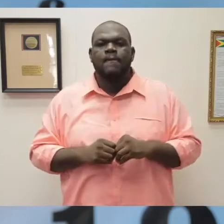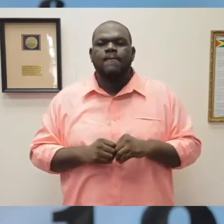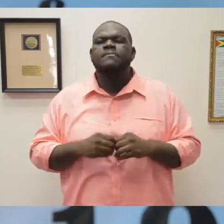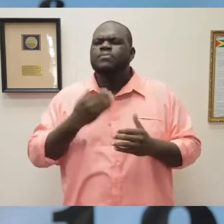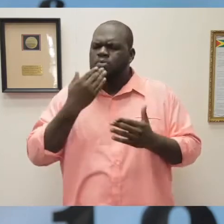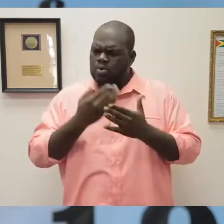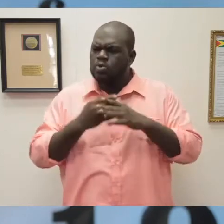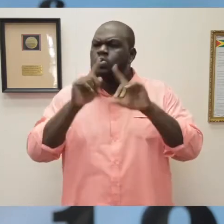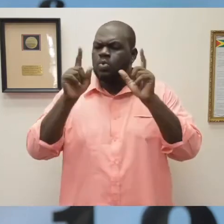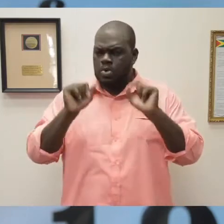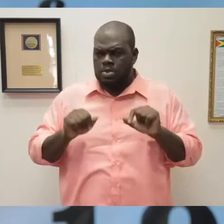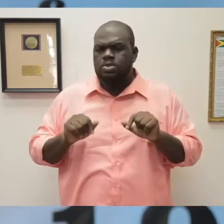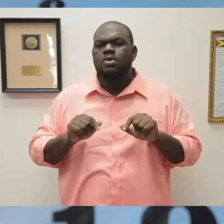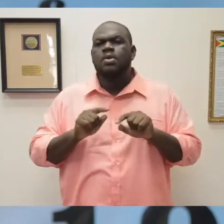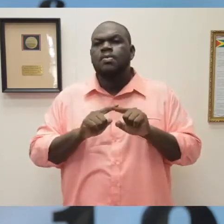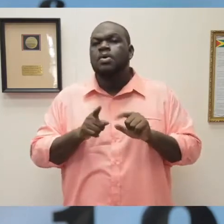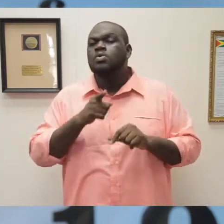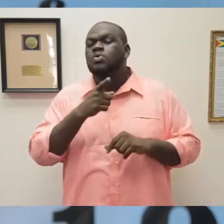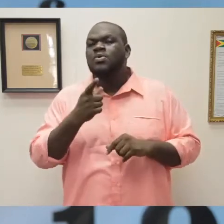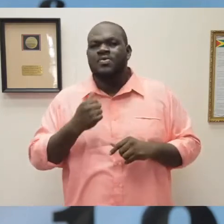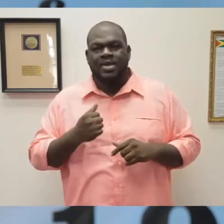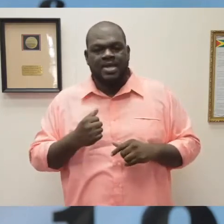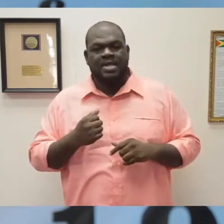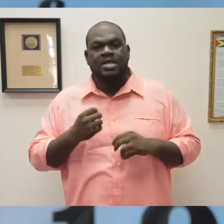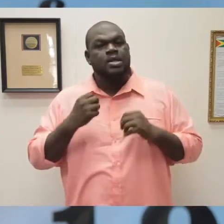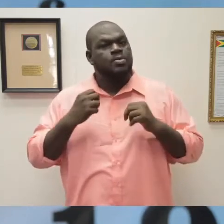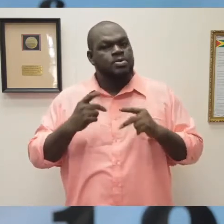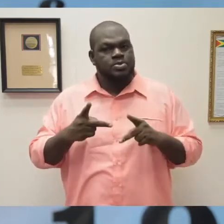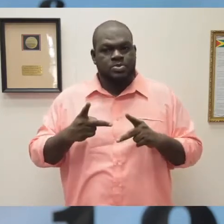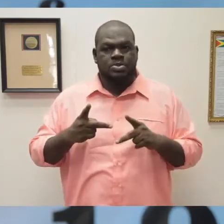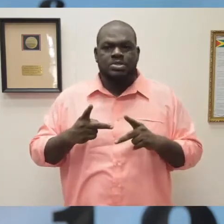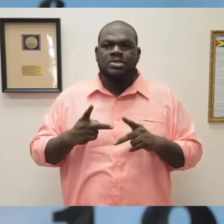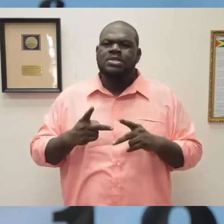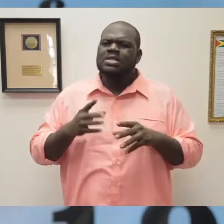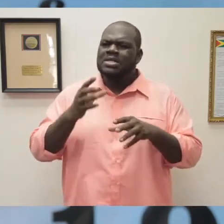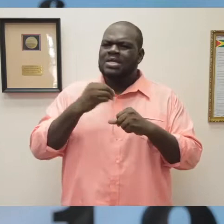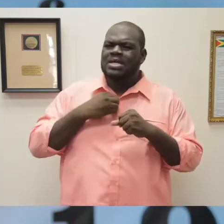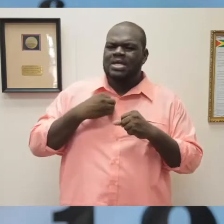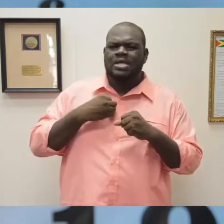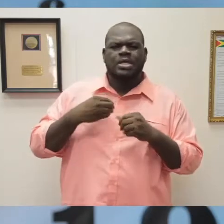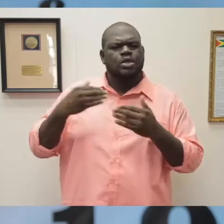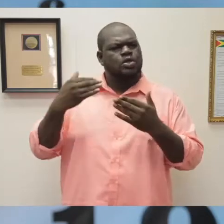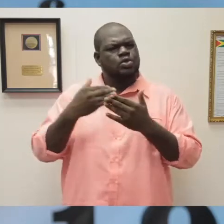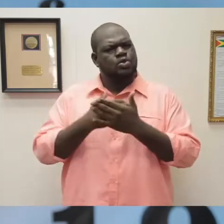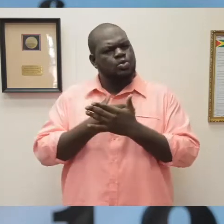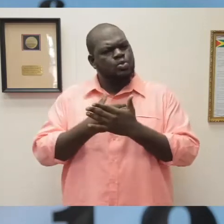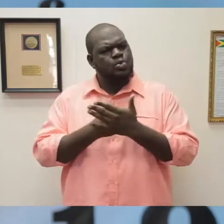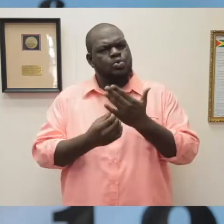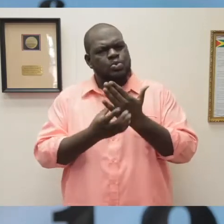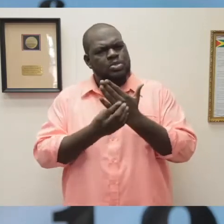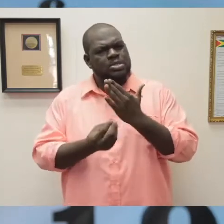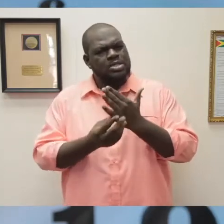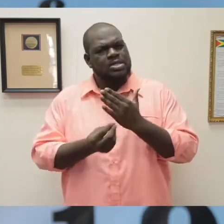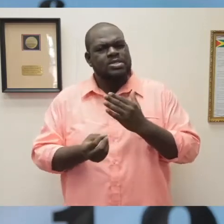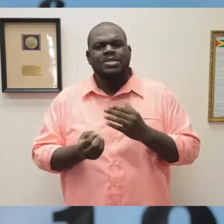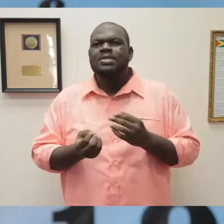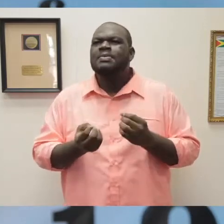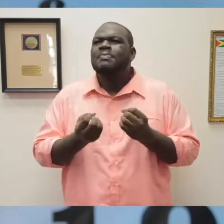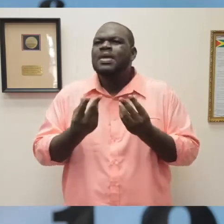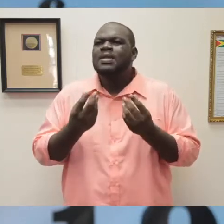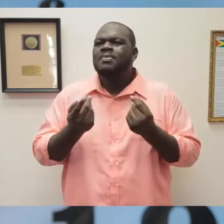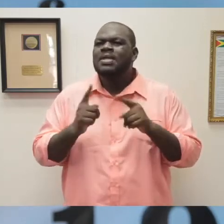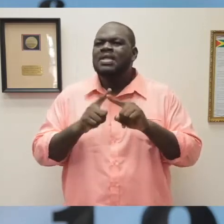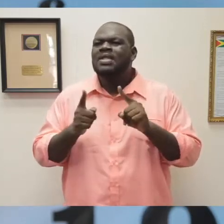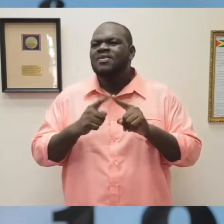many platforms available for celebrating without being in person. We do